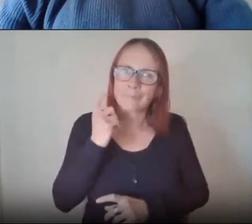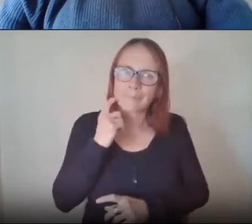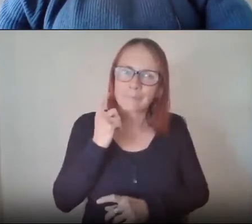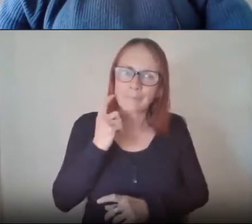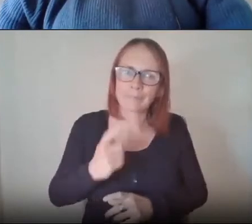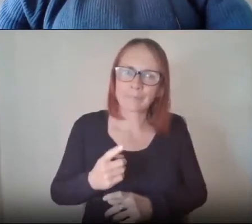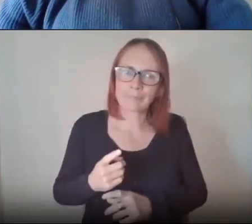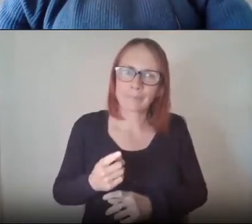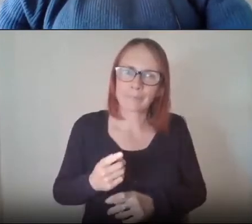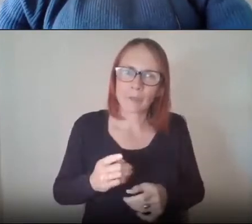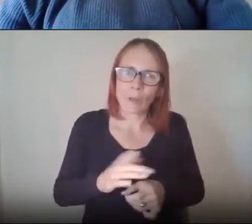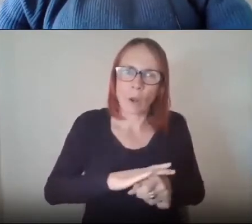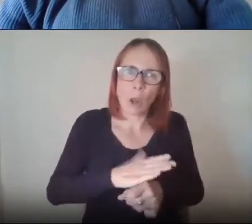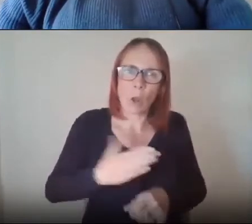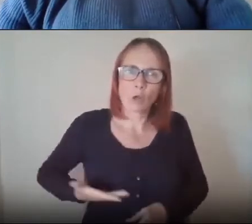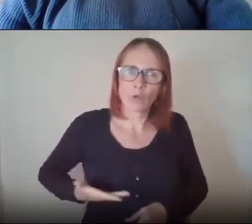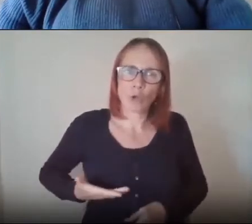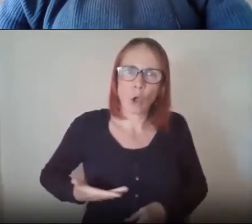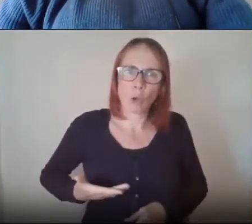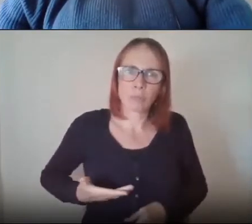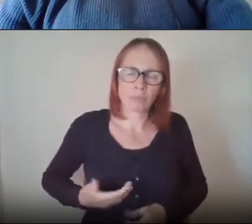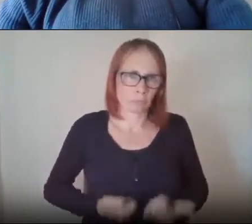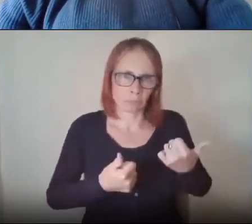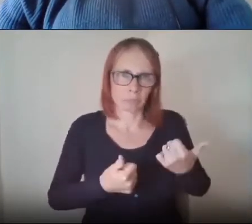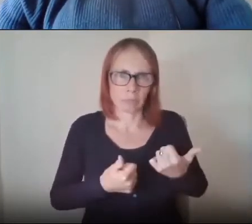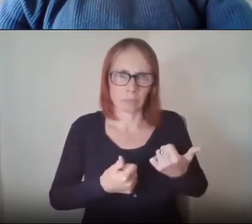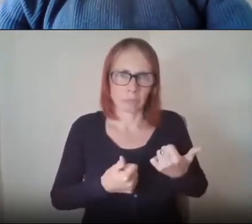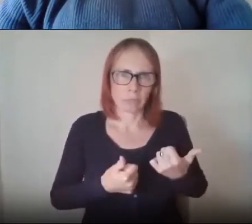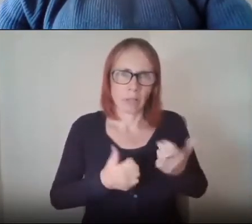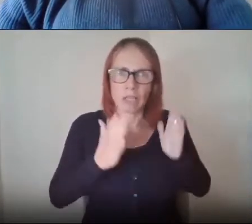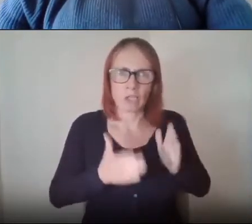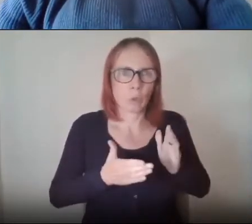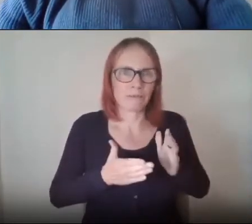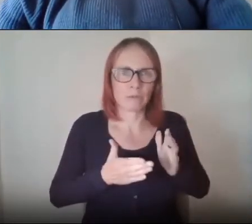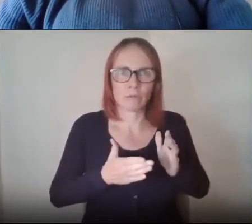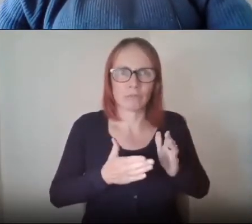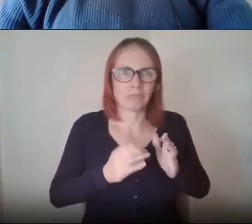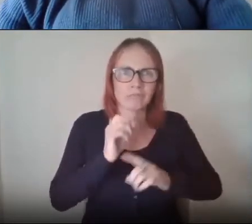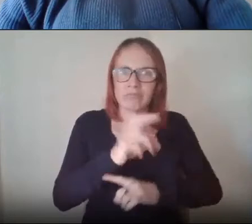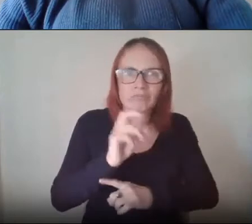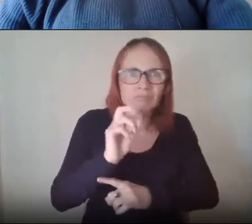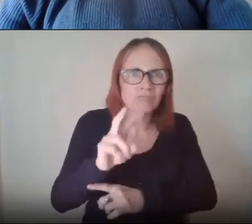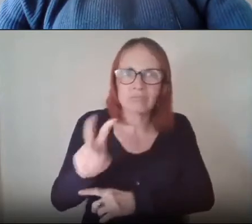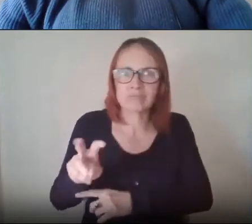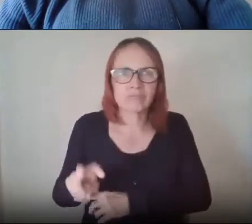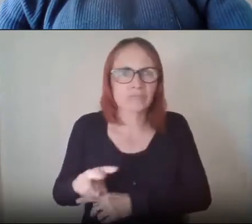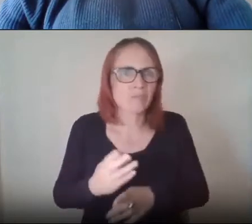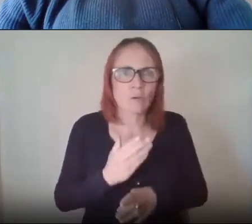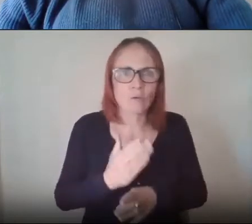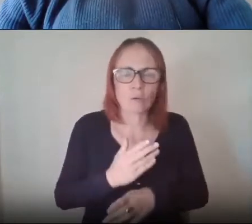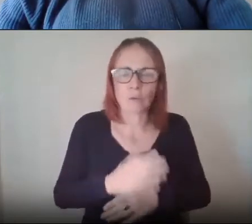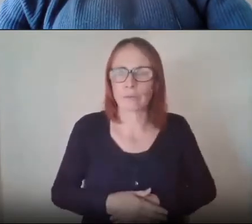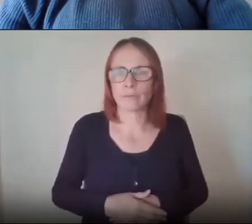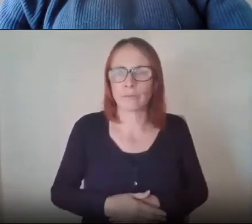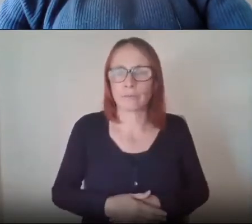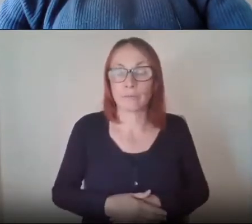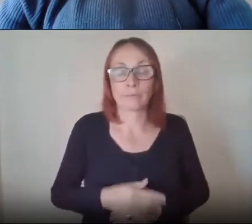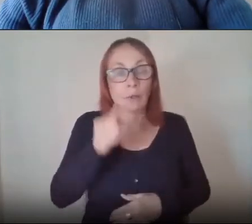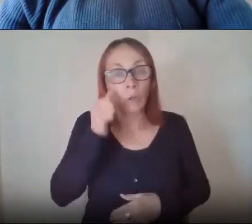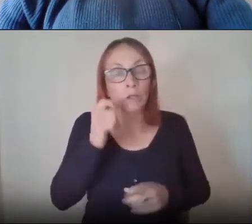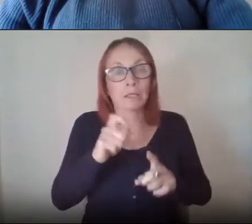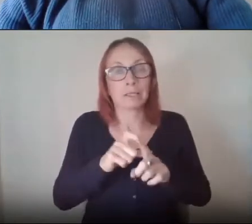local jobs still make sense locally yeah you've traveled far for them a good example is if you look at dollach and domfermline